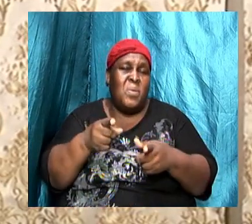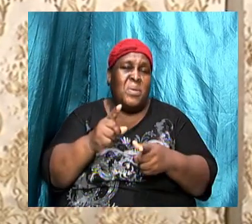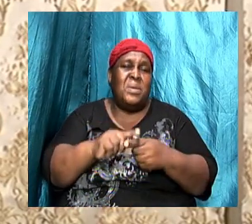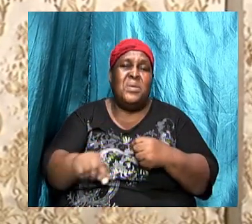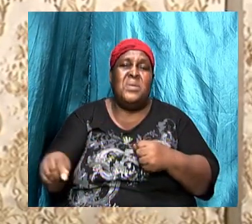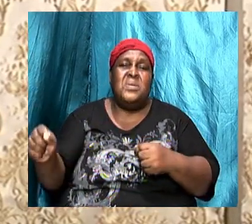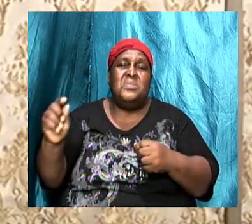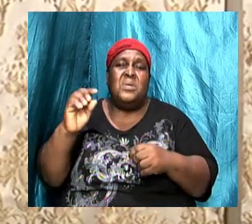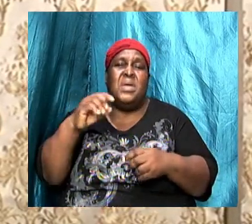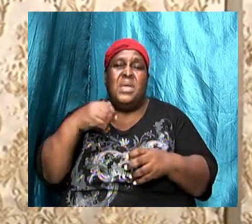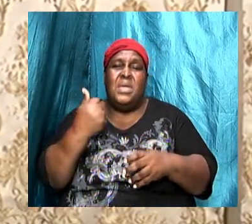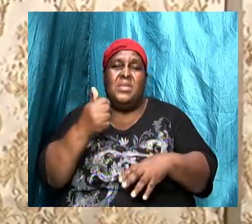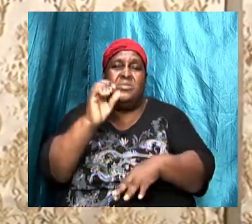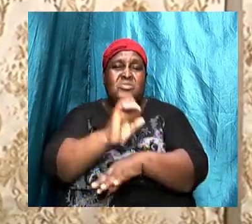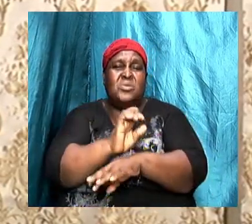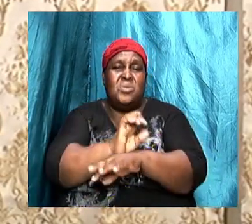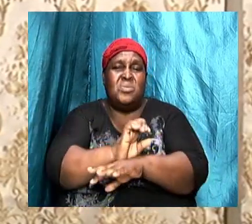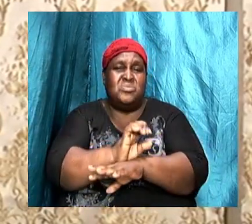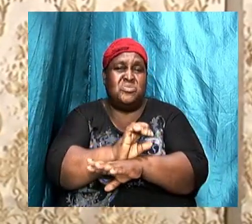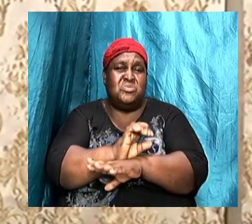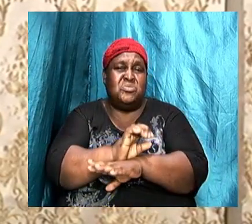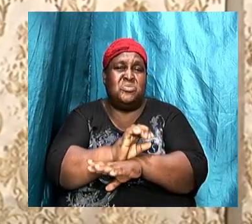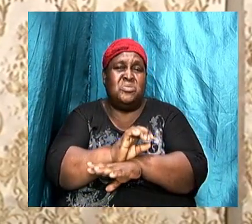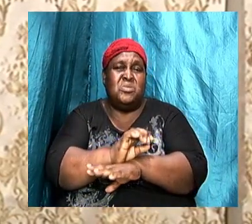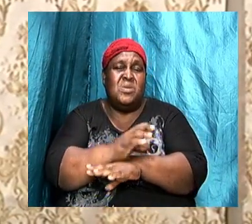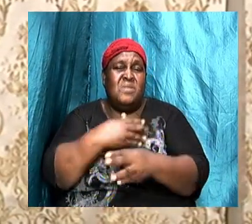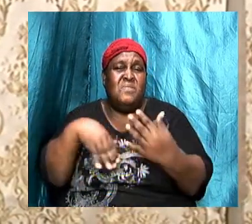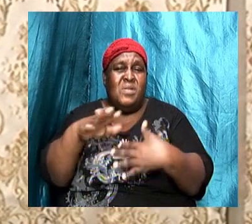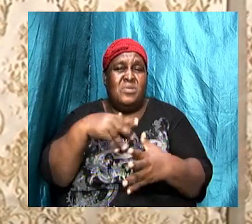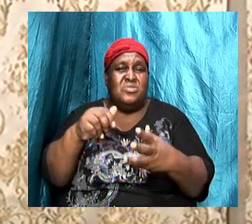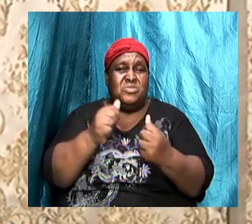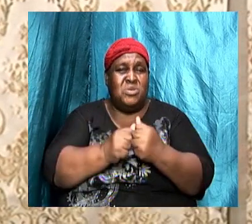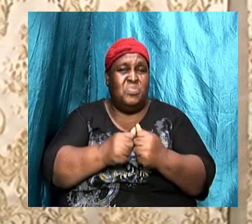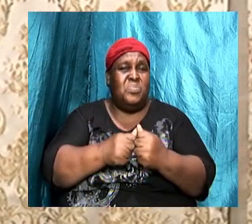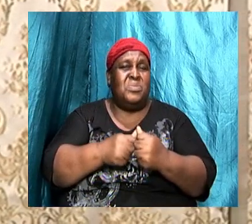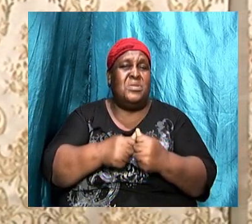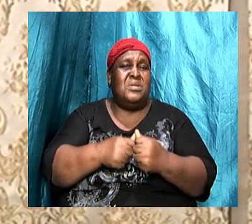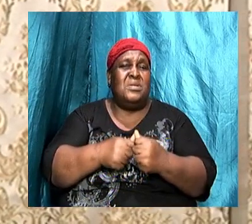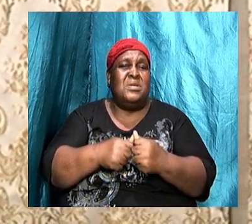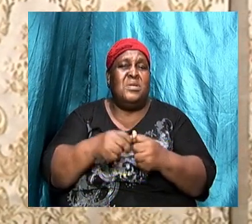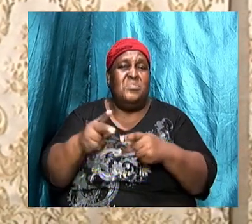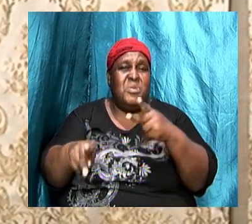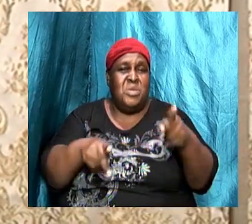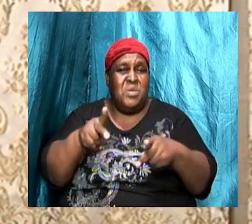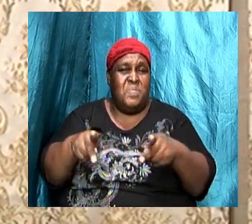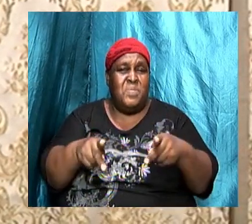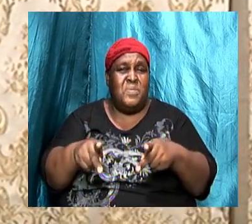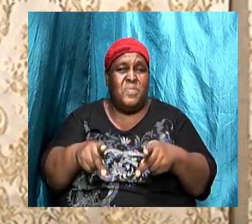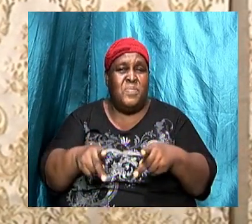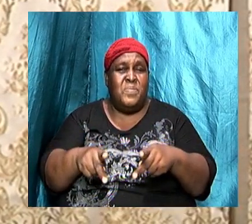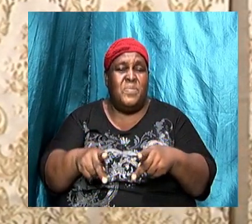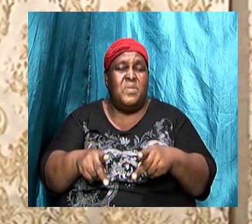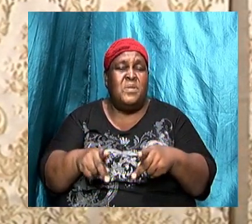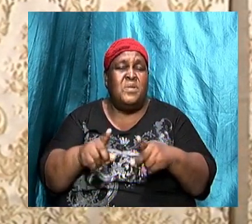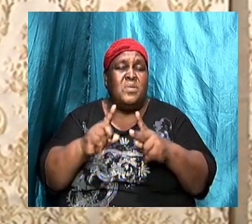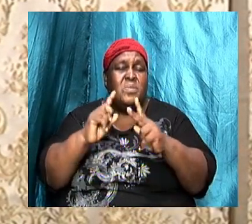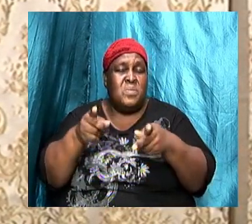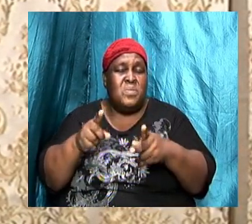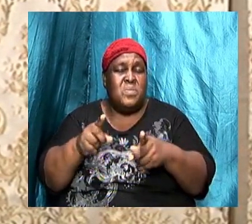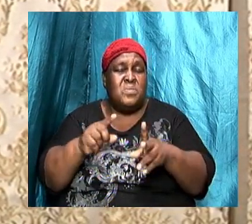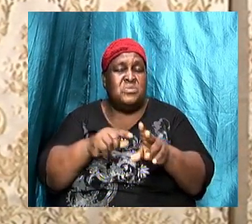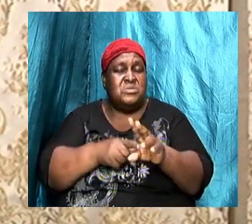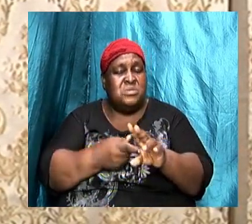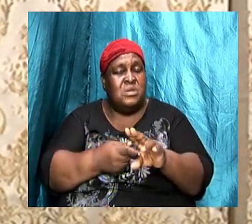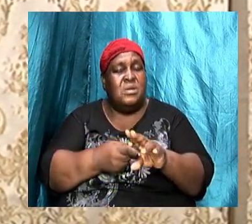Ah, look again, I'm going to talk about that at another time, but let's get into the seven churches of